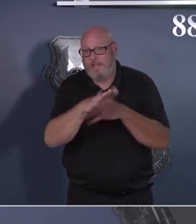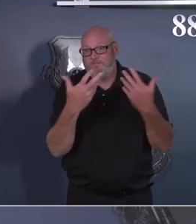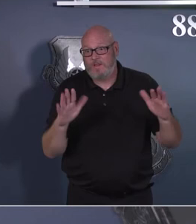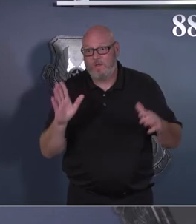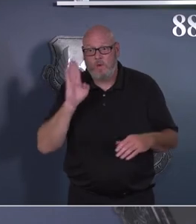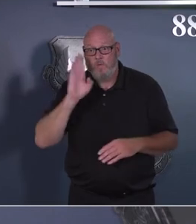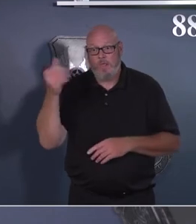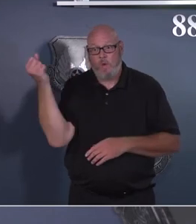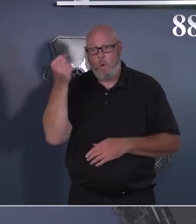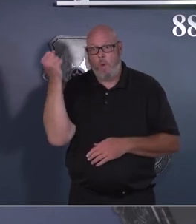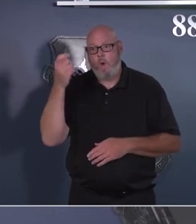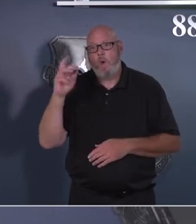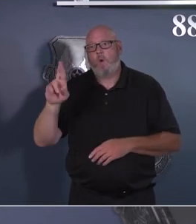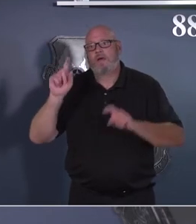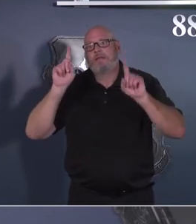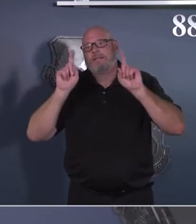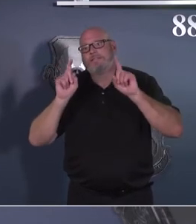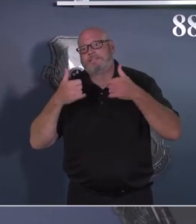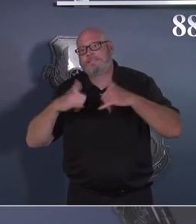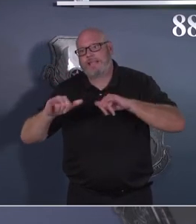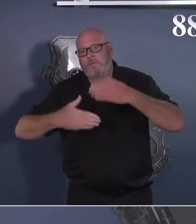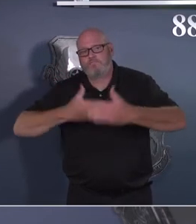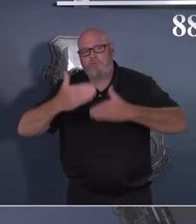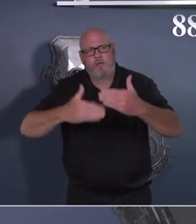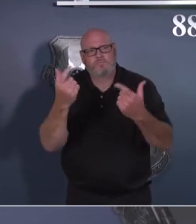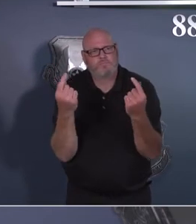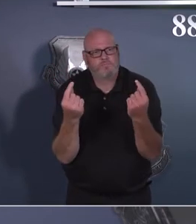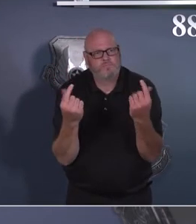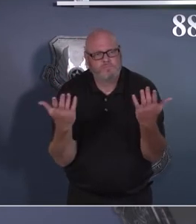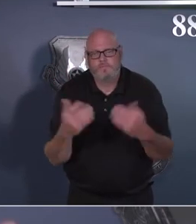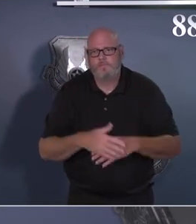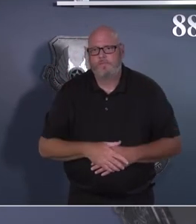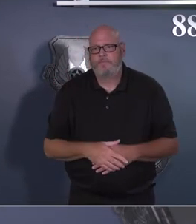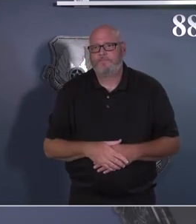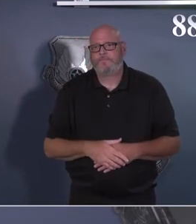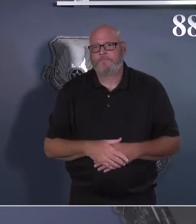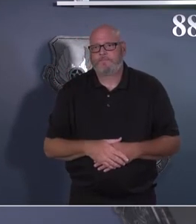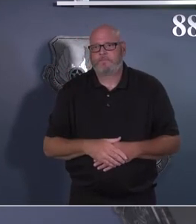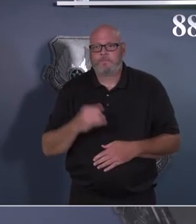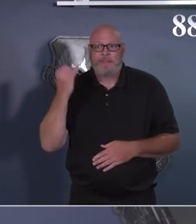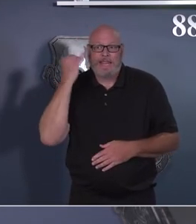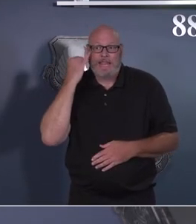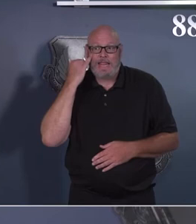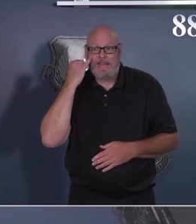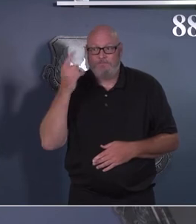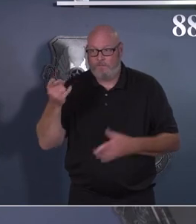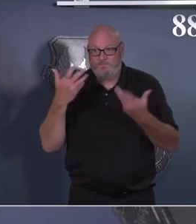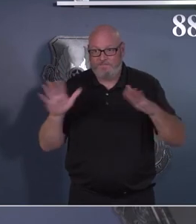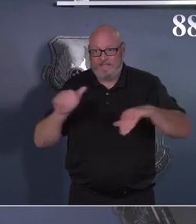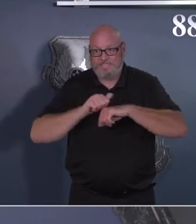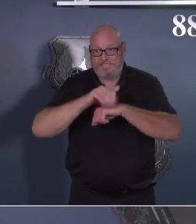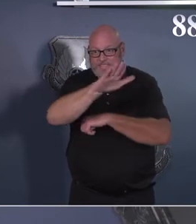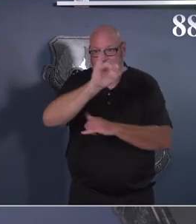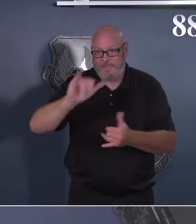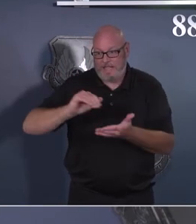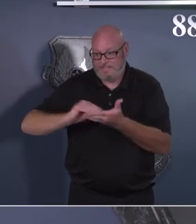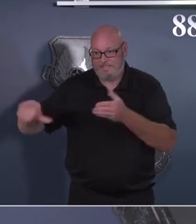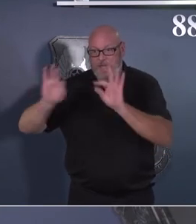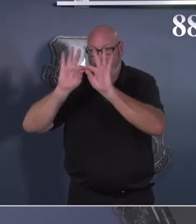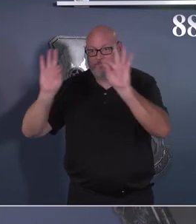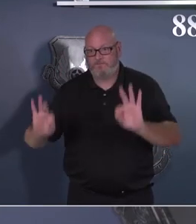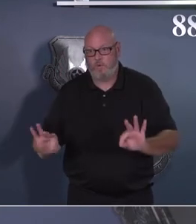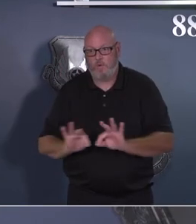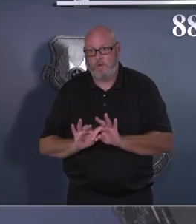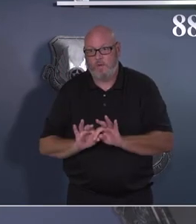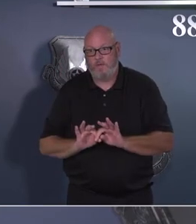processed? So what I would ask you is if you've submitted an exception to policy whenever we were in health protection condition alpha, and your event has not